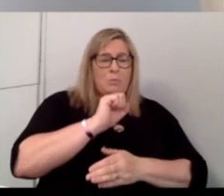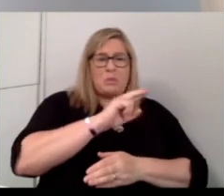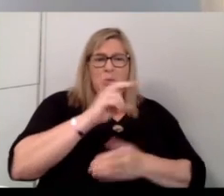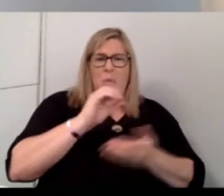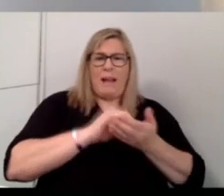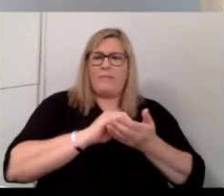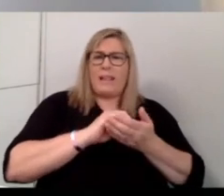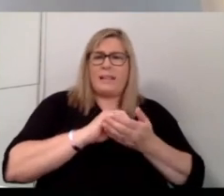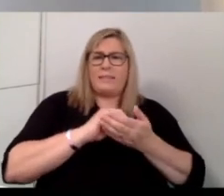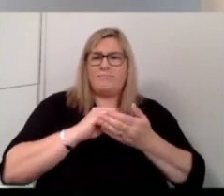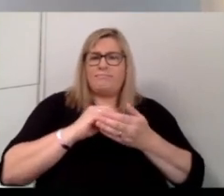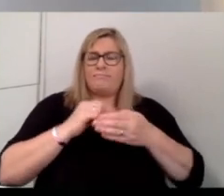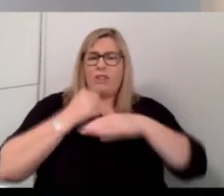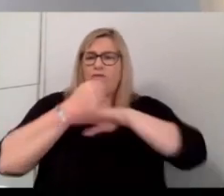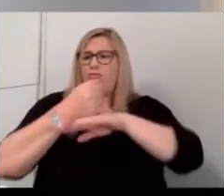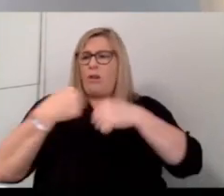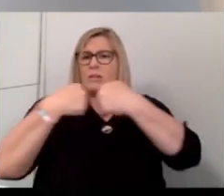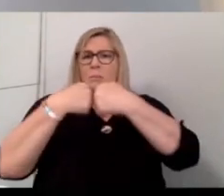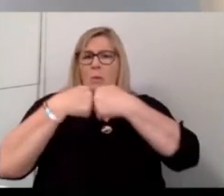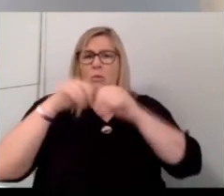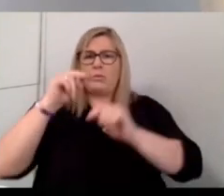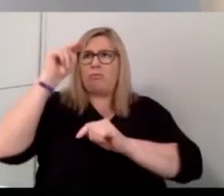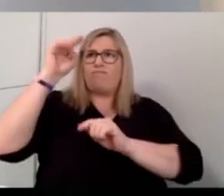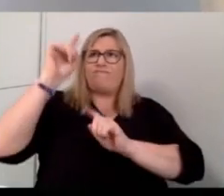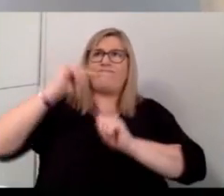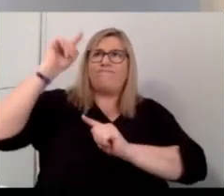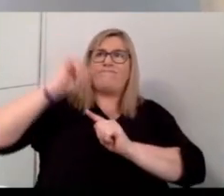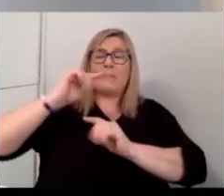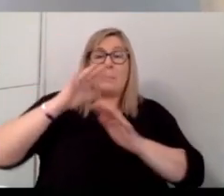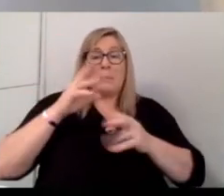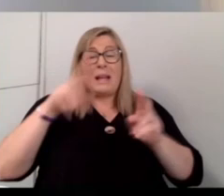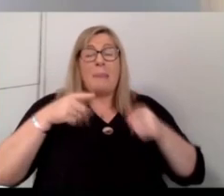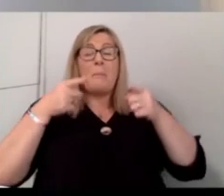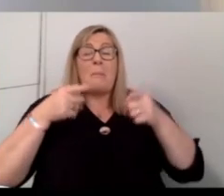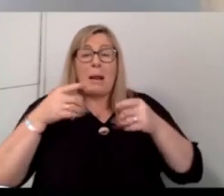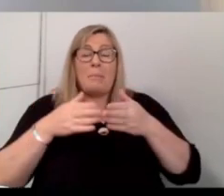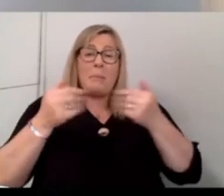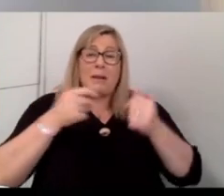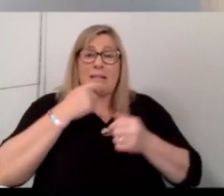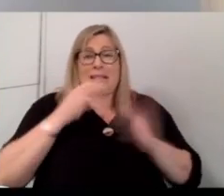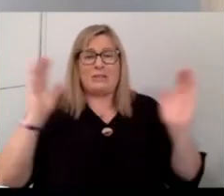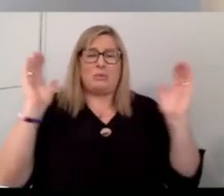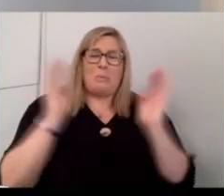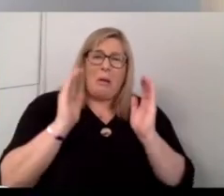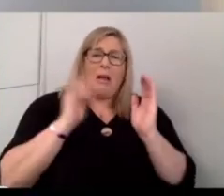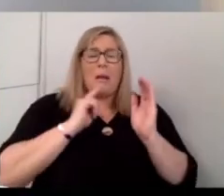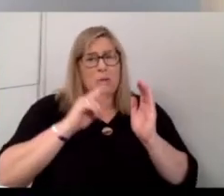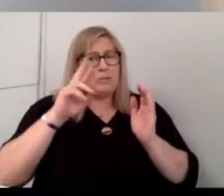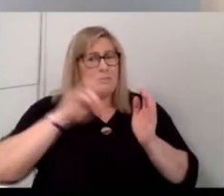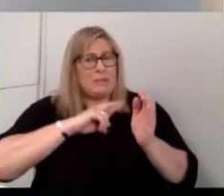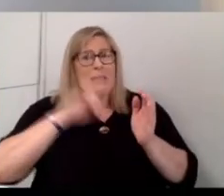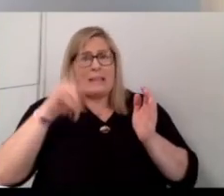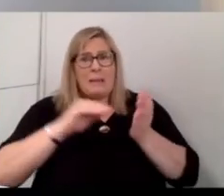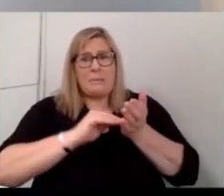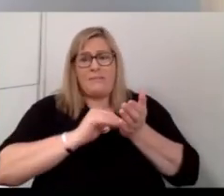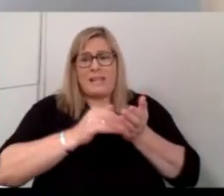effect. And I mean, you could probably blame it on the market, saying that it's small. But at the end of the day, that can be fixed with an agent